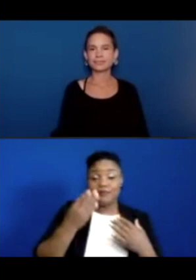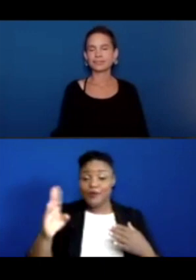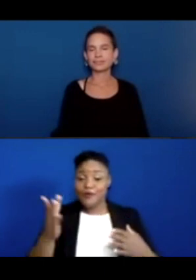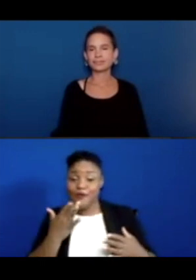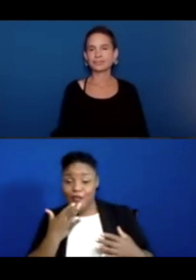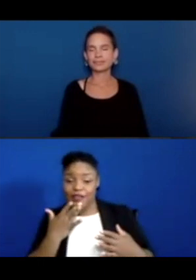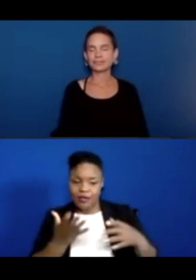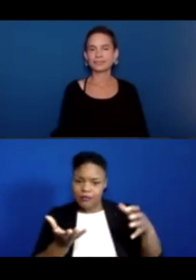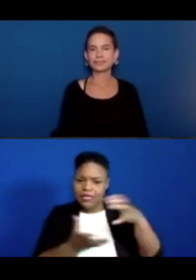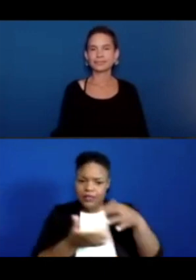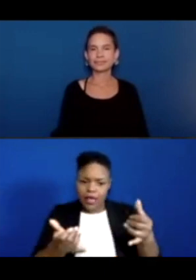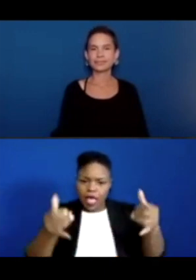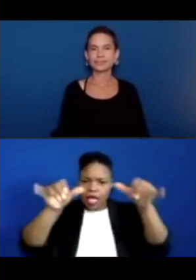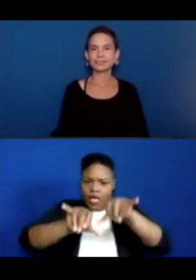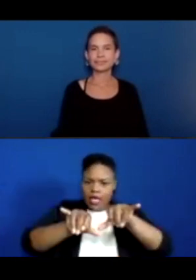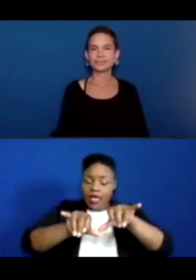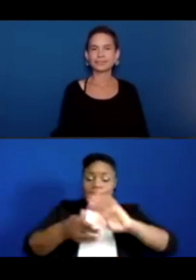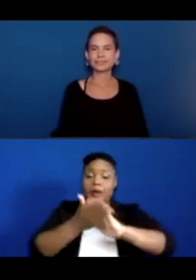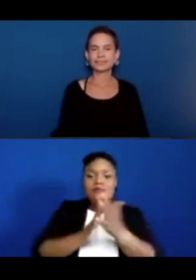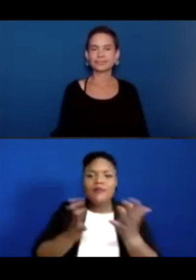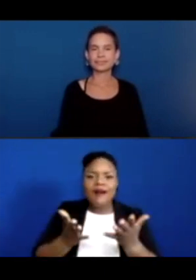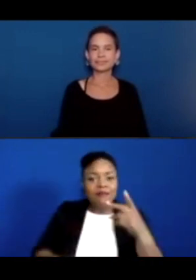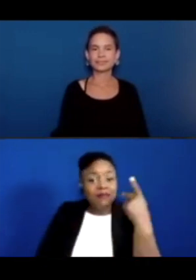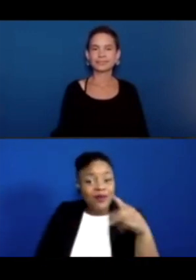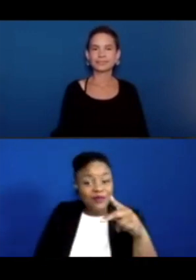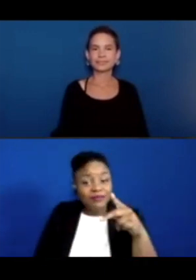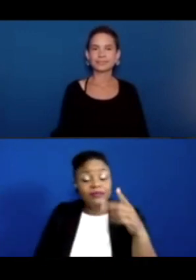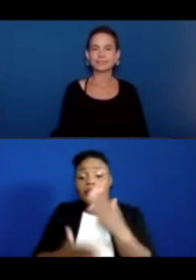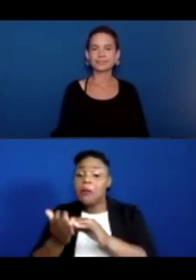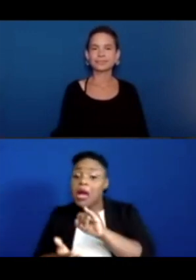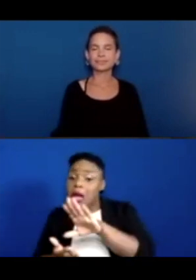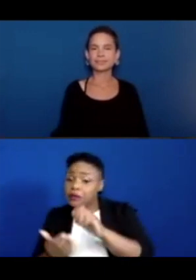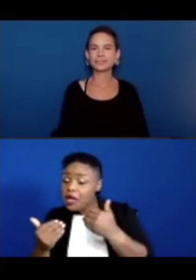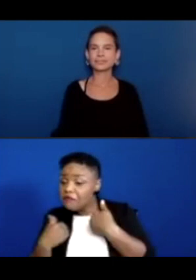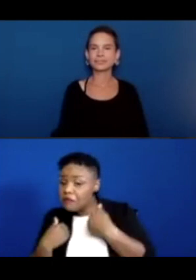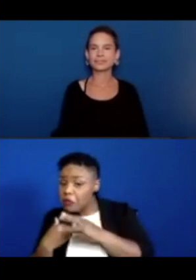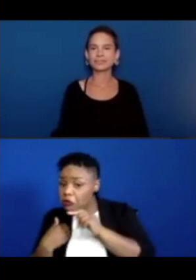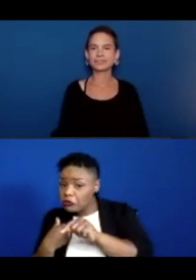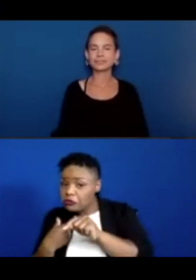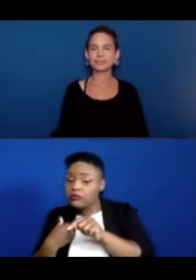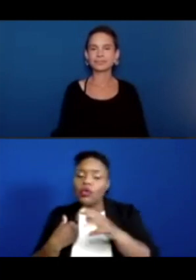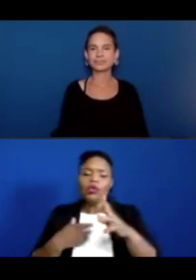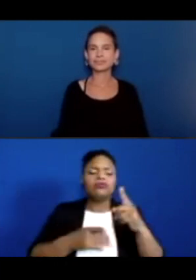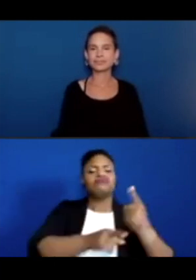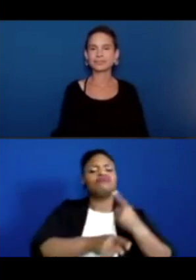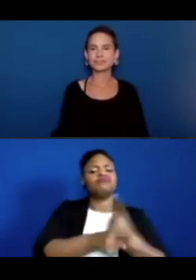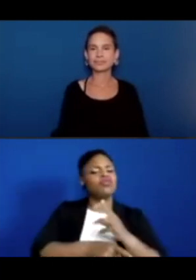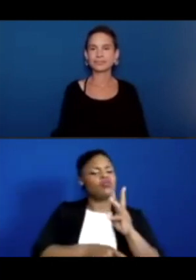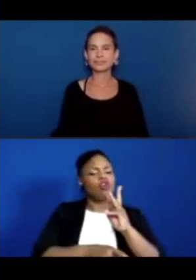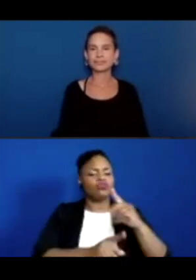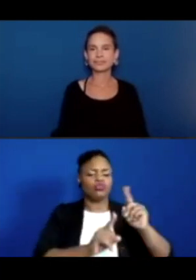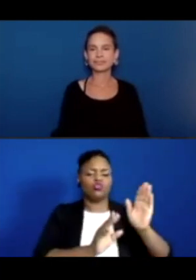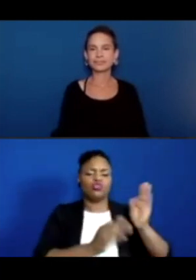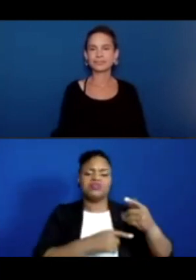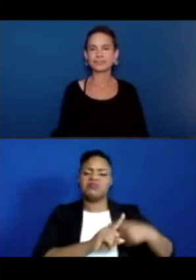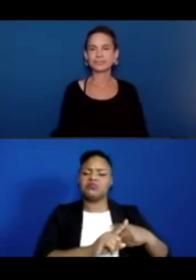you need that. You need some ice to make cold water. And you need just room temperature water. The food coloring helps